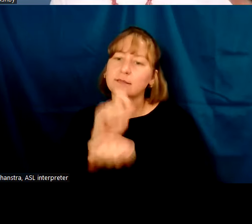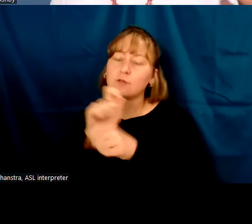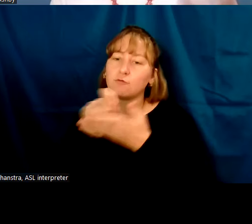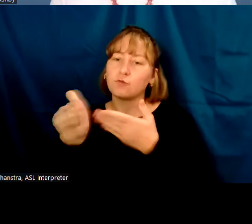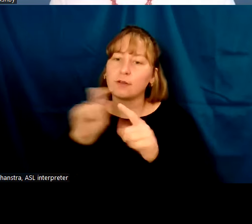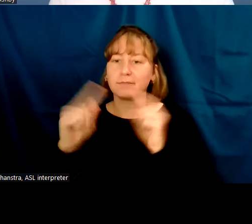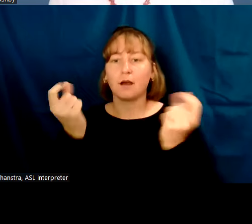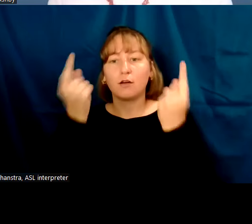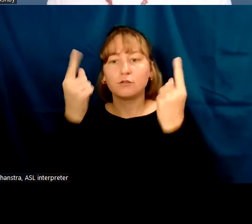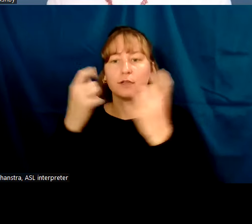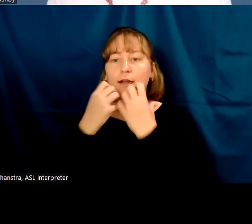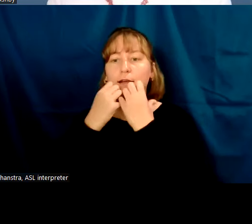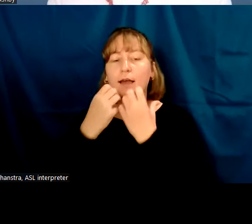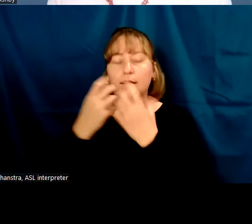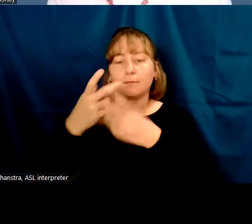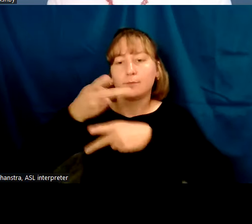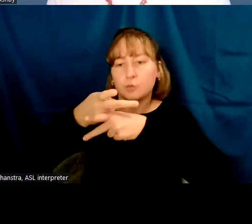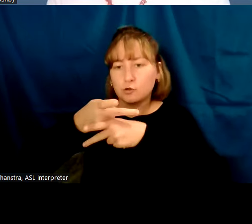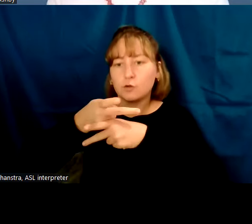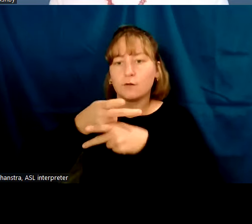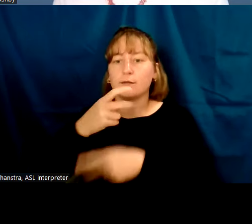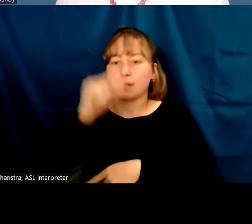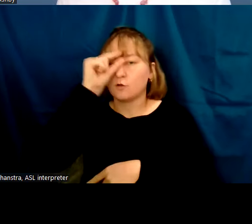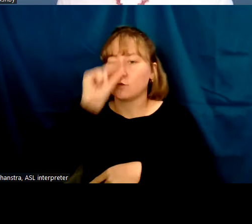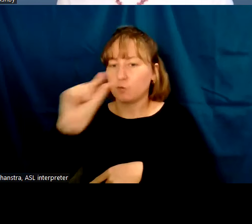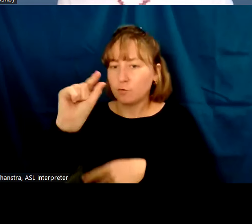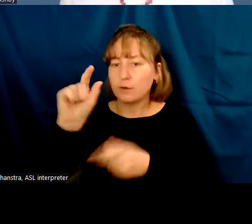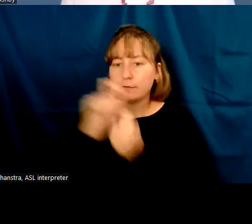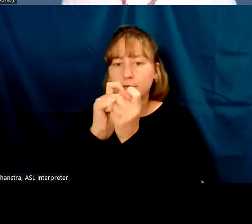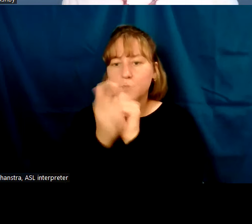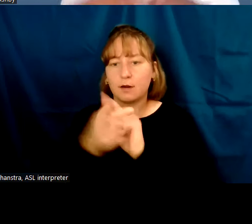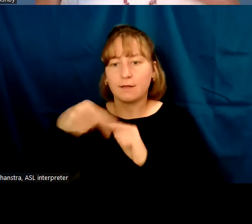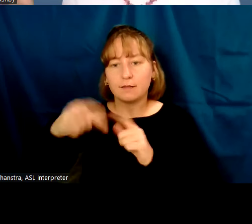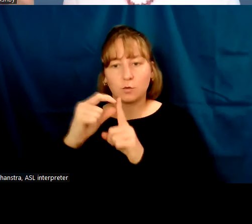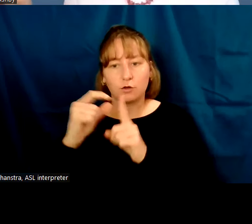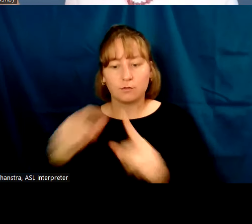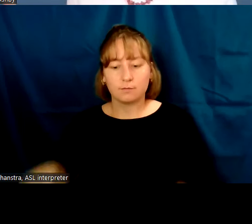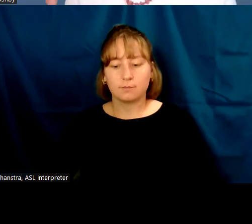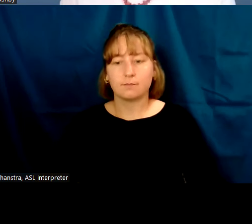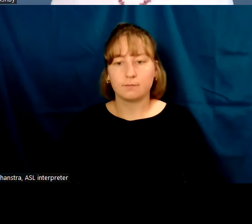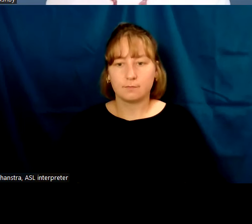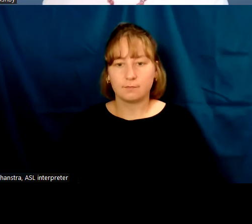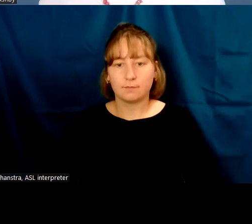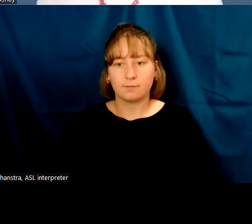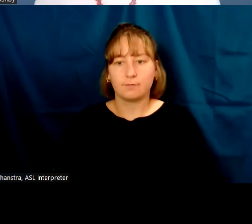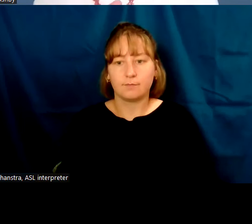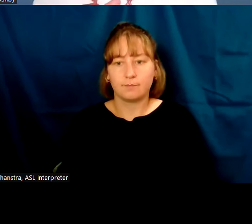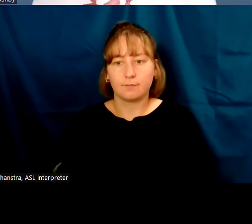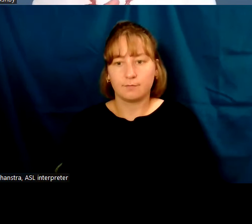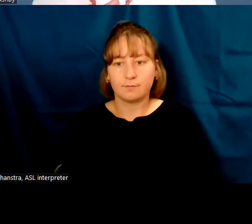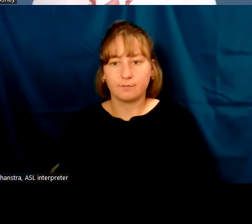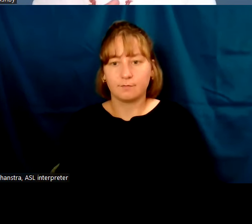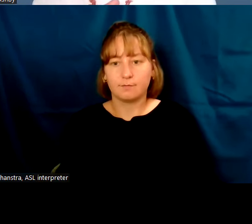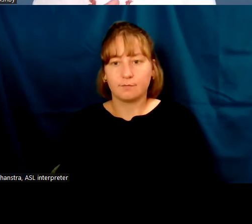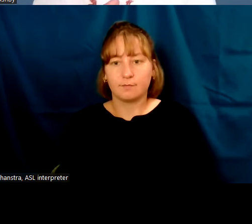in the Greek translation of this word. Great. So when did the Kingdom of Meroe